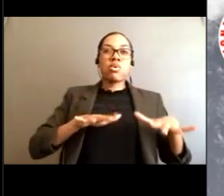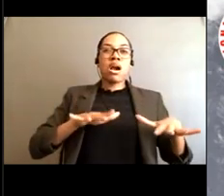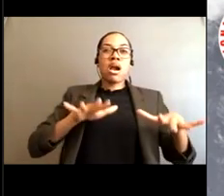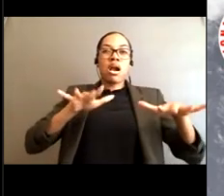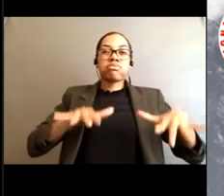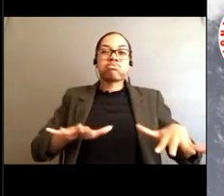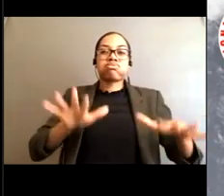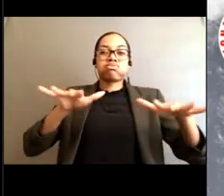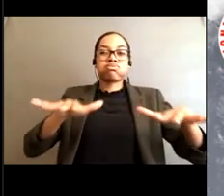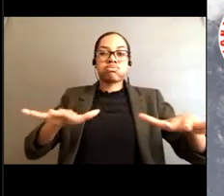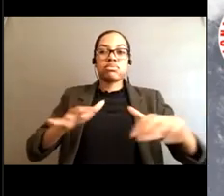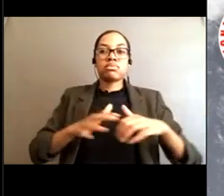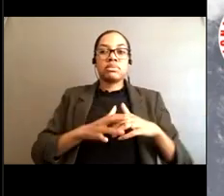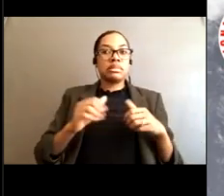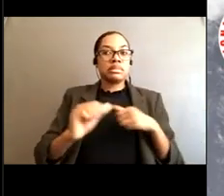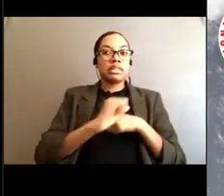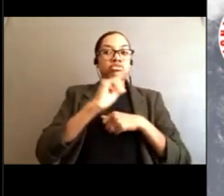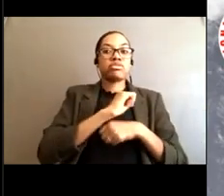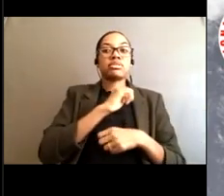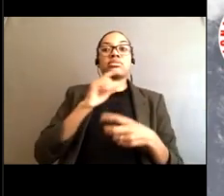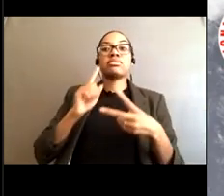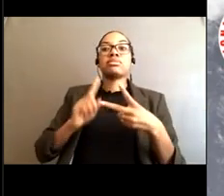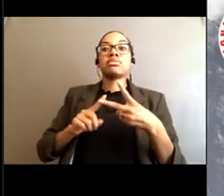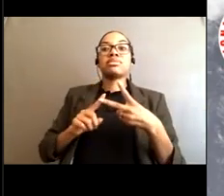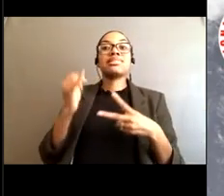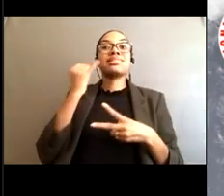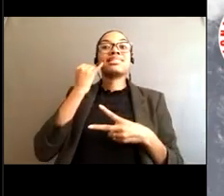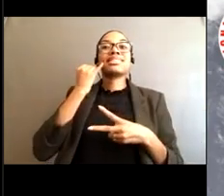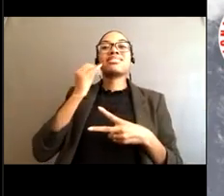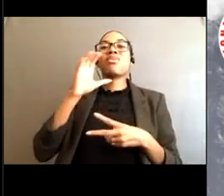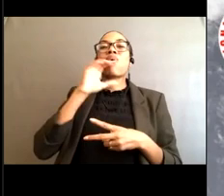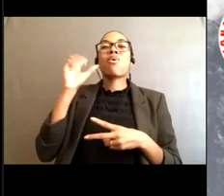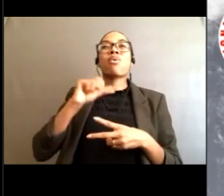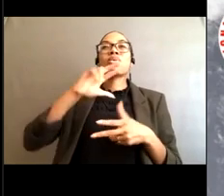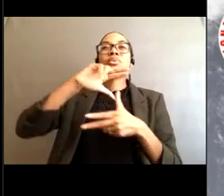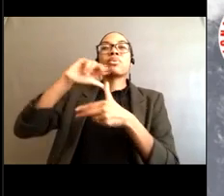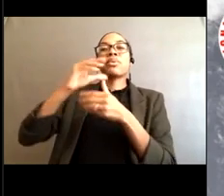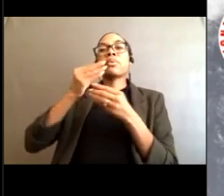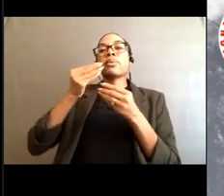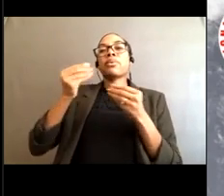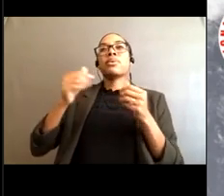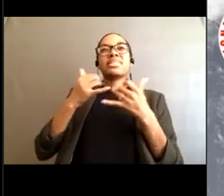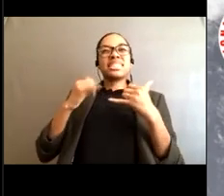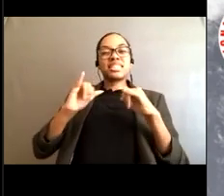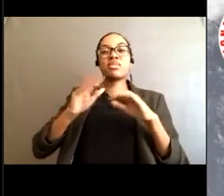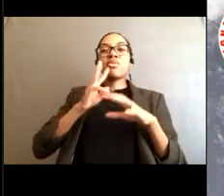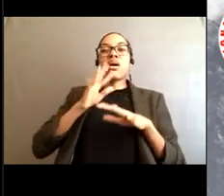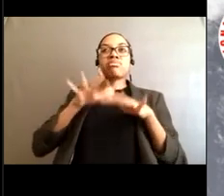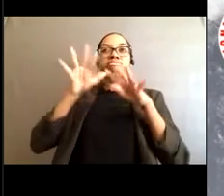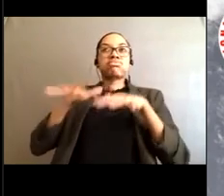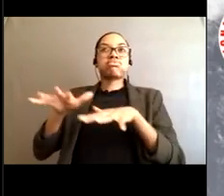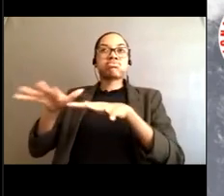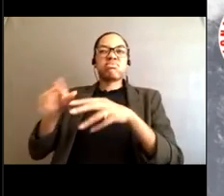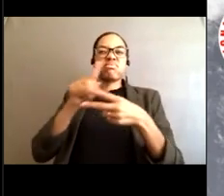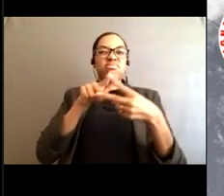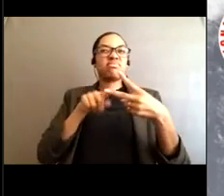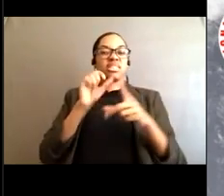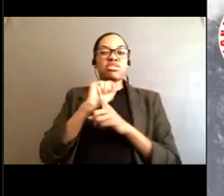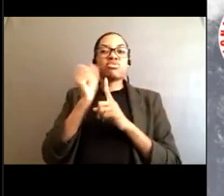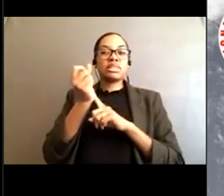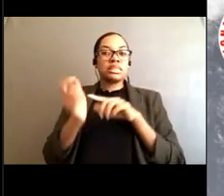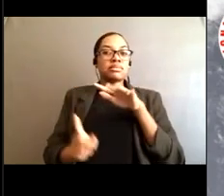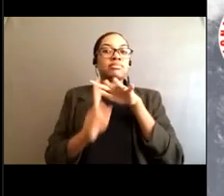So many of you probably don't remember Hurricane Lorenzo. You know, Category 5 hurricane